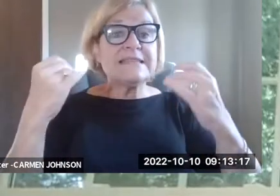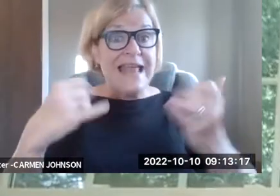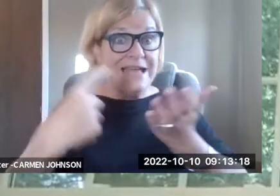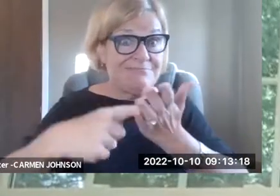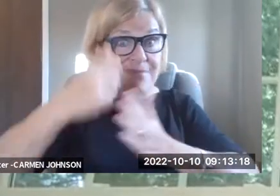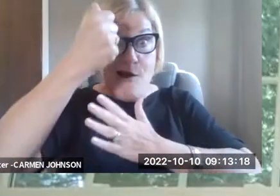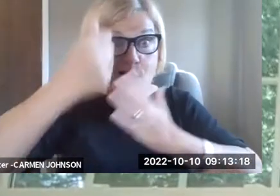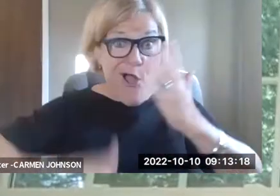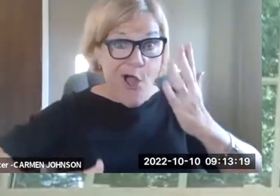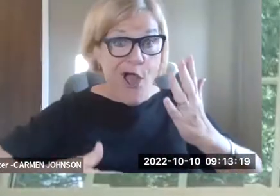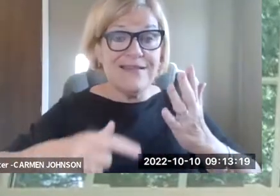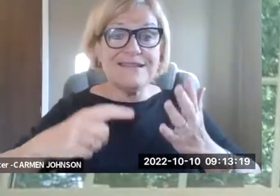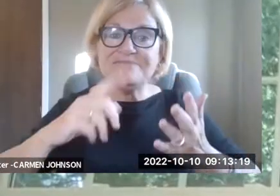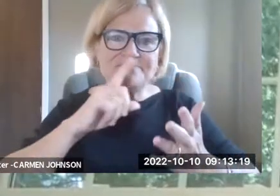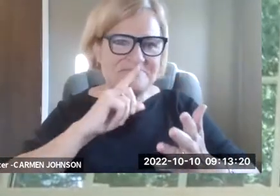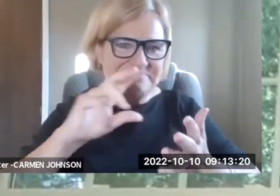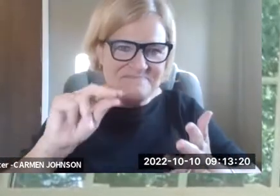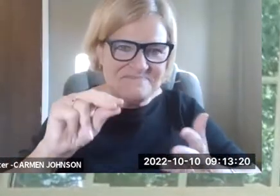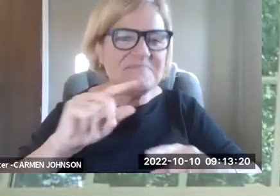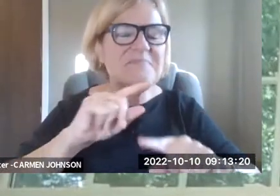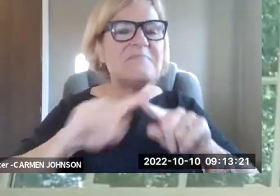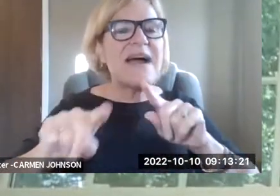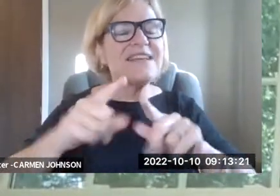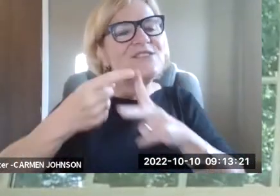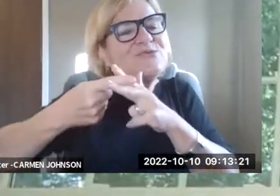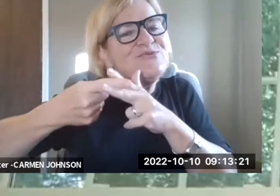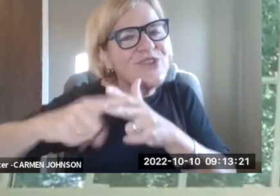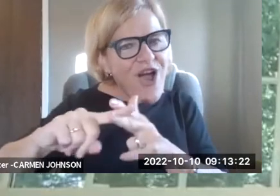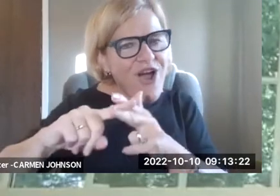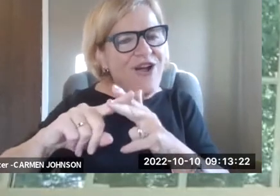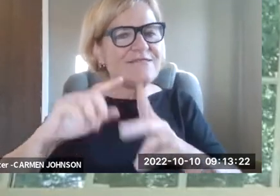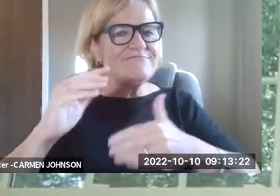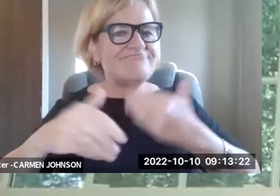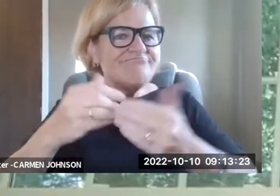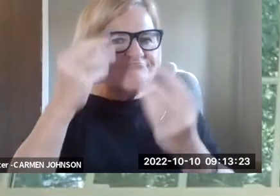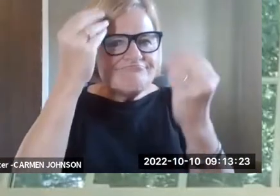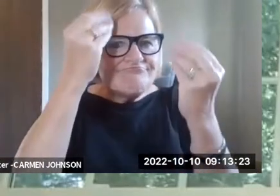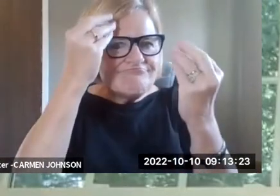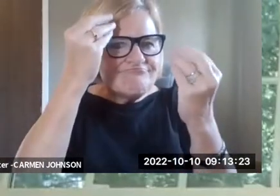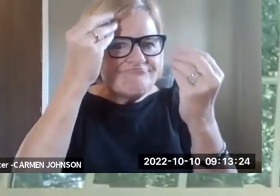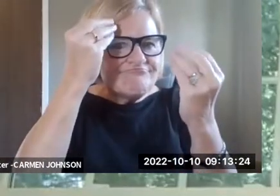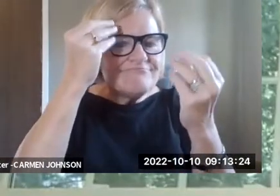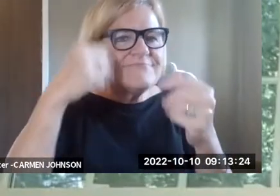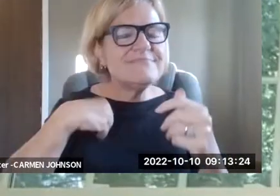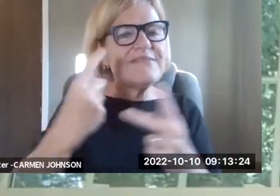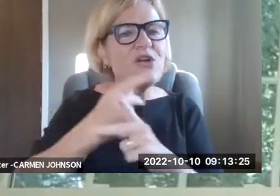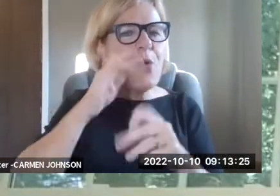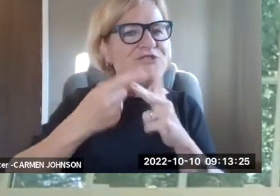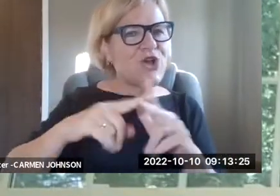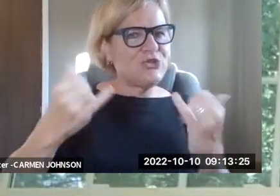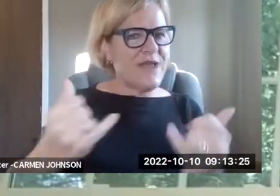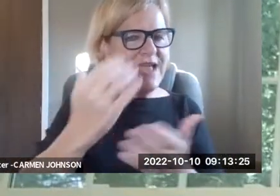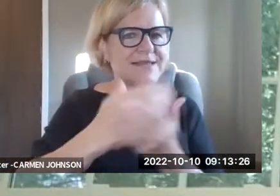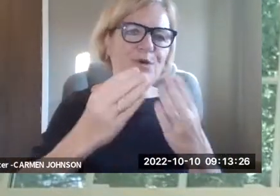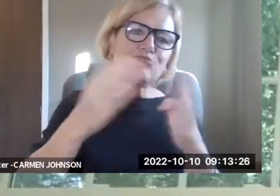all right. So now onto the white paper recommendations. Um, we won't have time today to go over everything that we recommend in the white paper, but to get